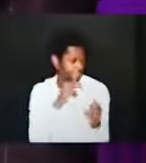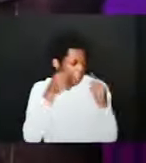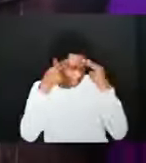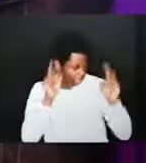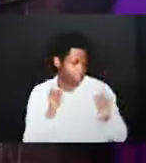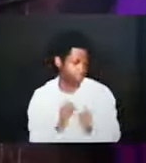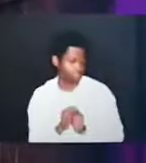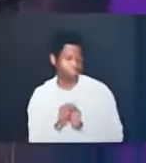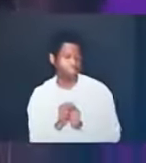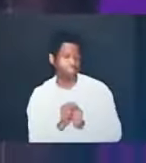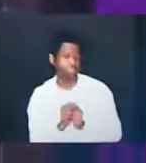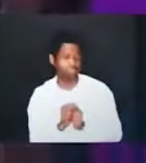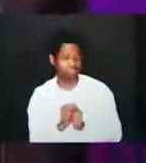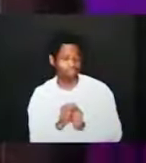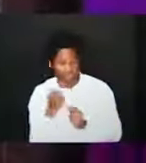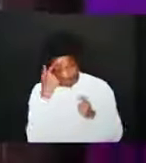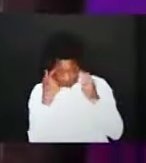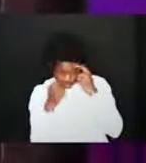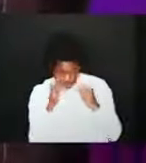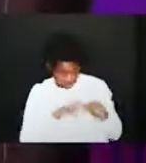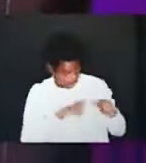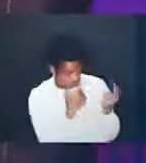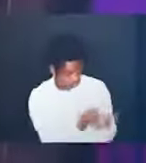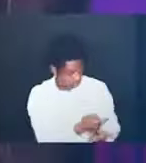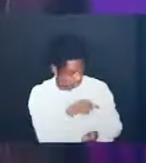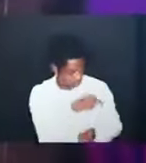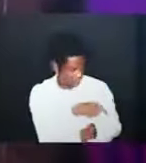now they are a people amongst the people